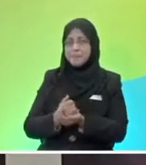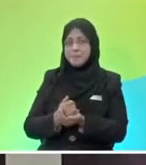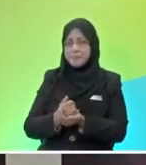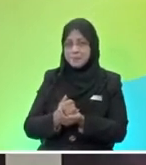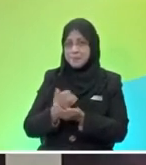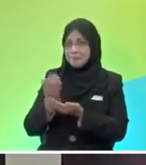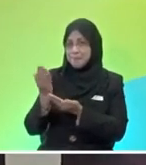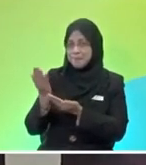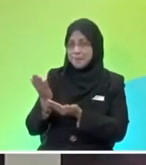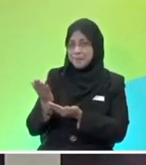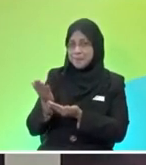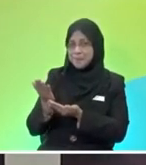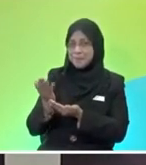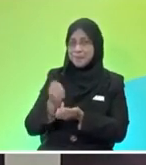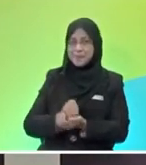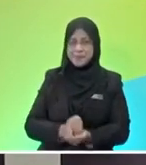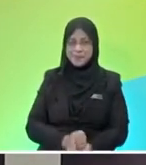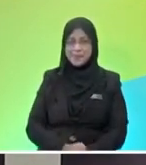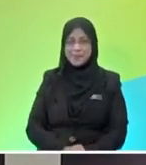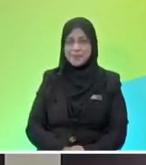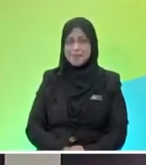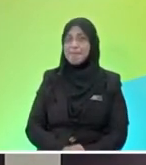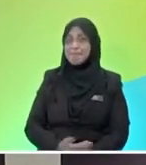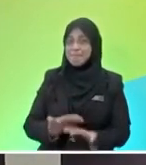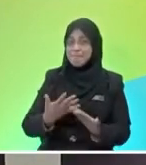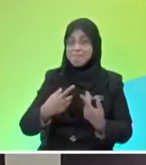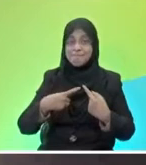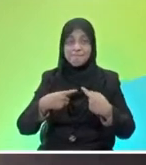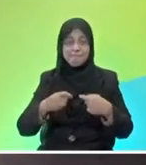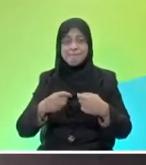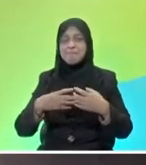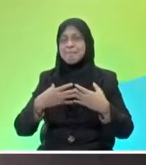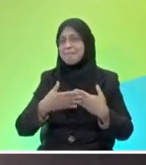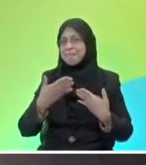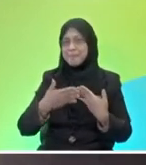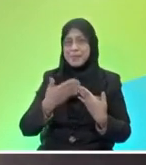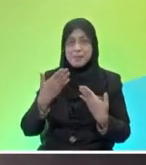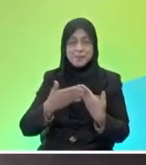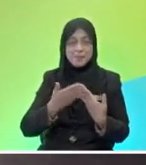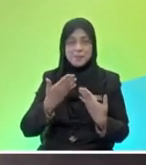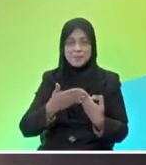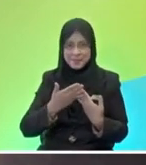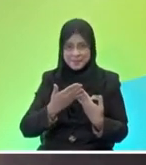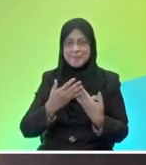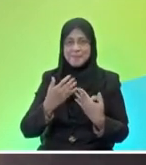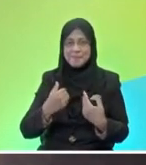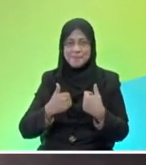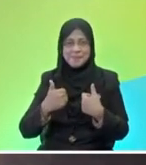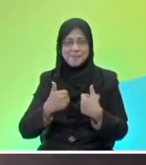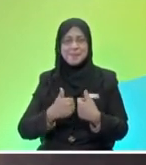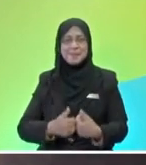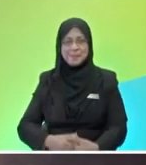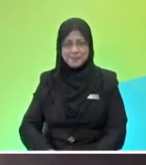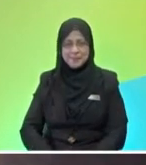let's see whether it's smoother oh it is yeah oh there i almost caught mr q okay almost there